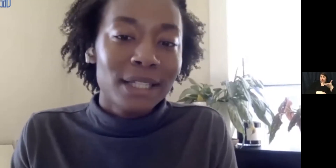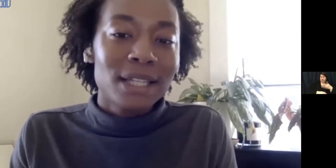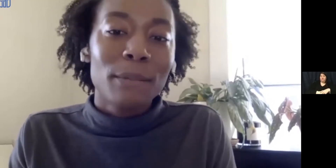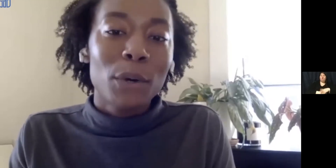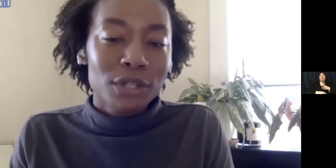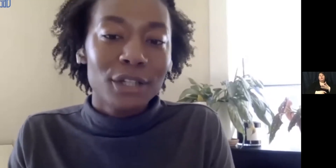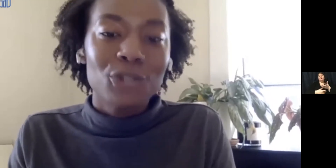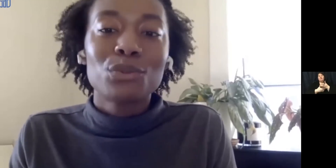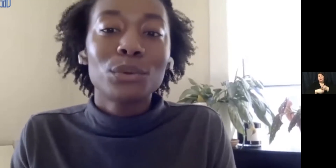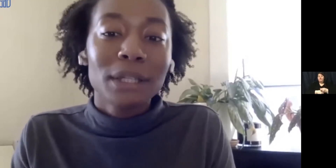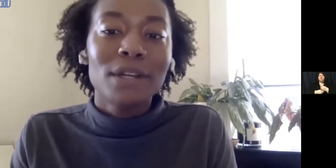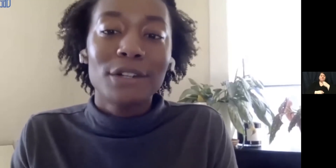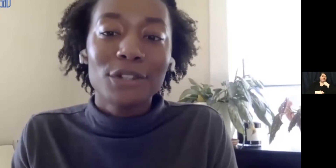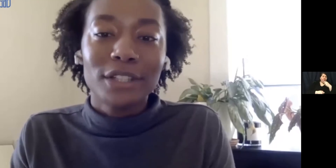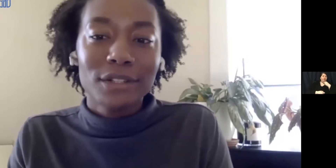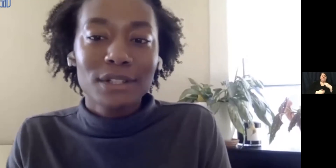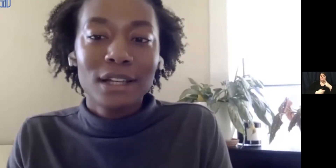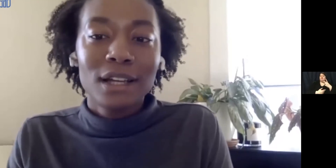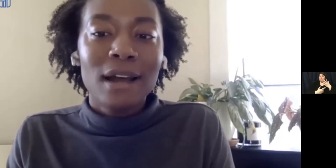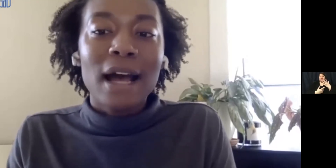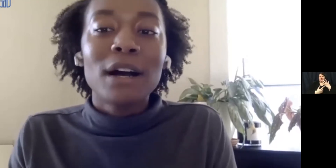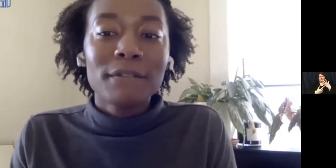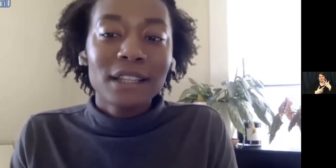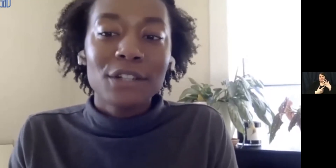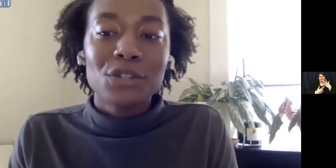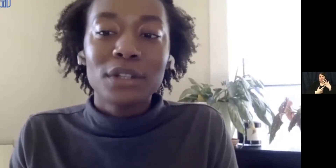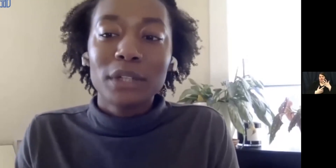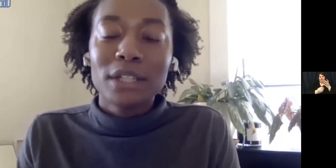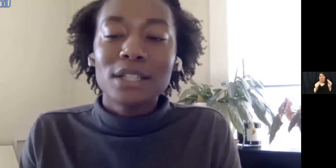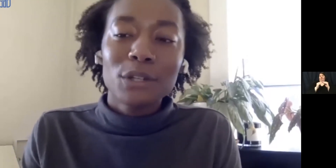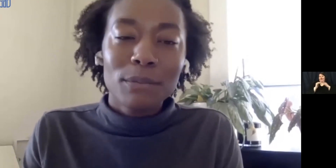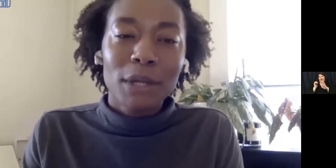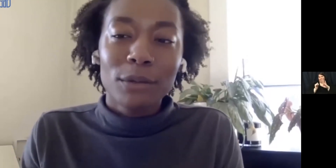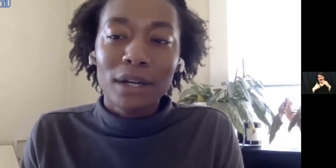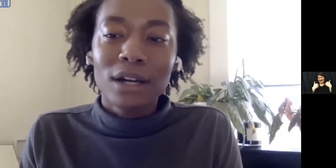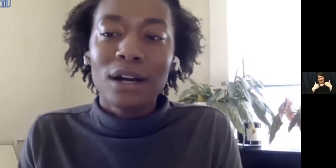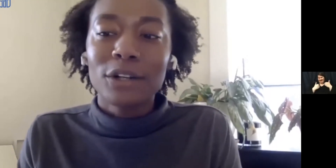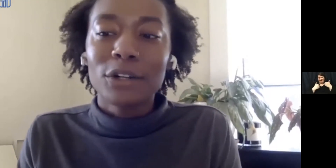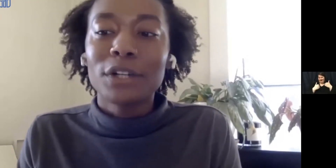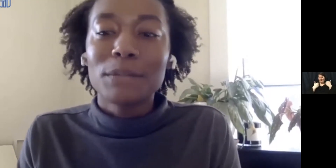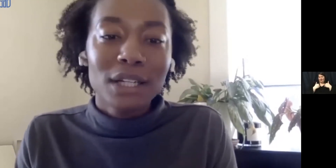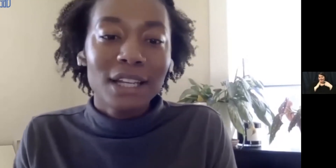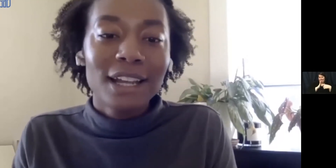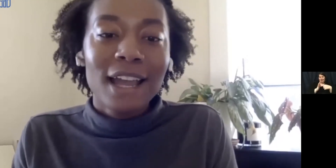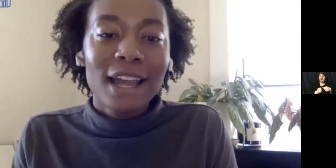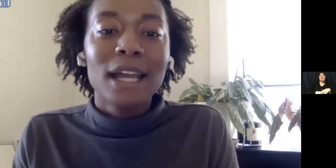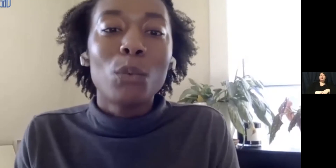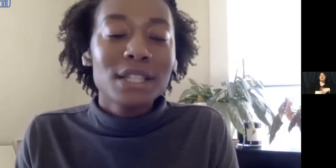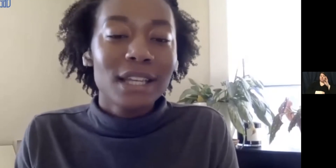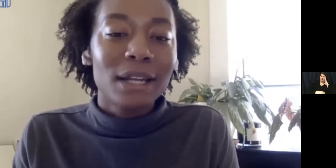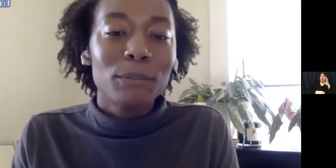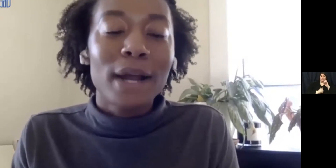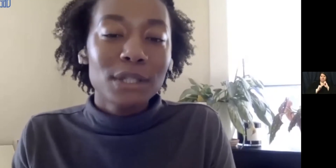voice, and composure is truly beyond her years. I'm confident that Jillian will continue to make her mark on her community, and